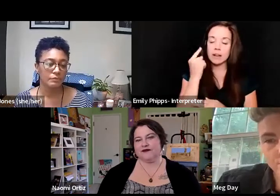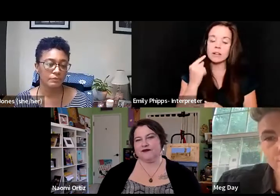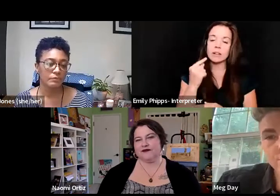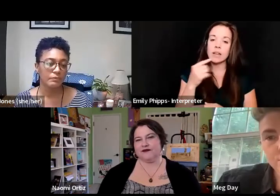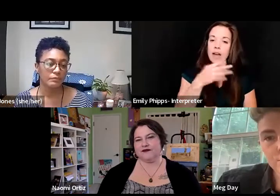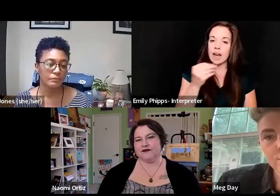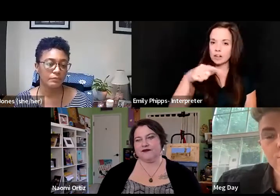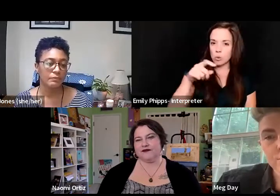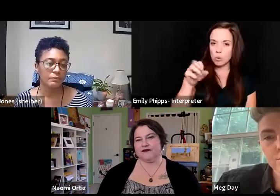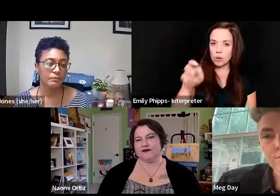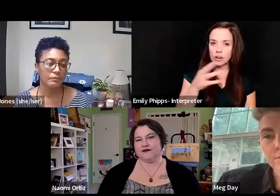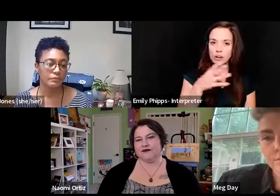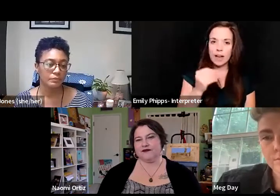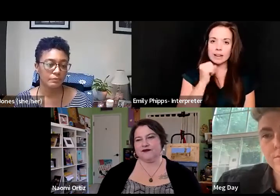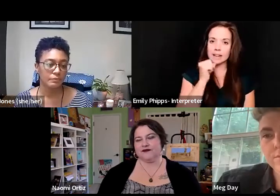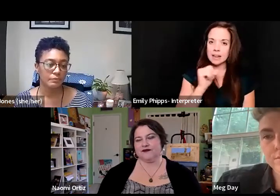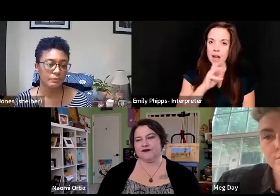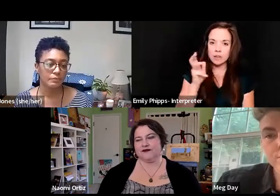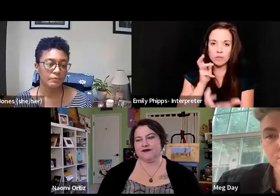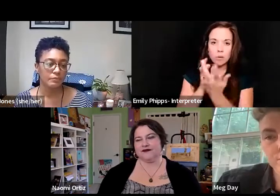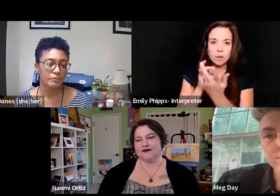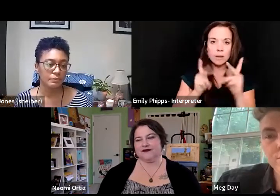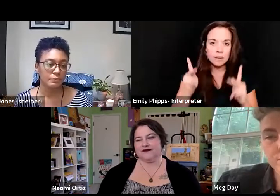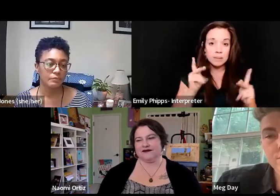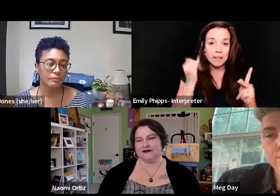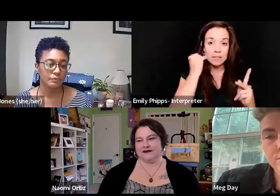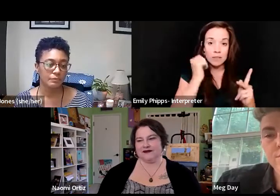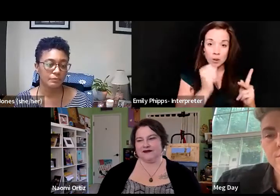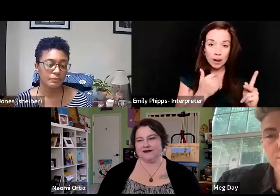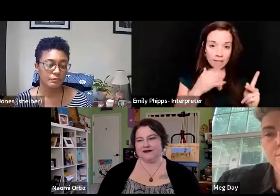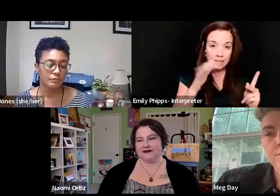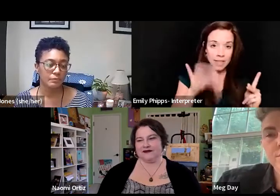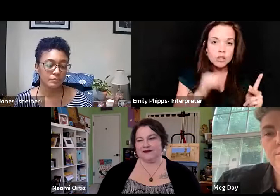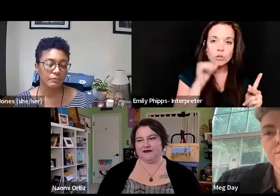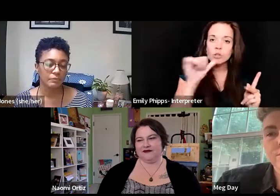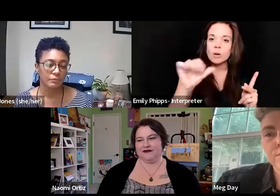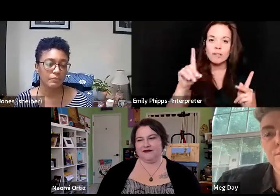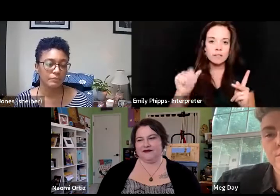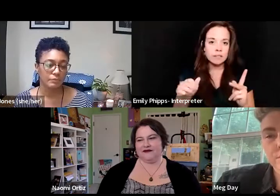-conforming people. And if you don't have that, you don't have disability justice.